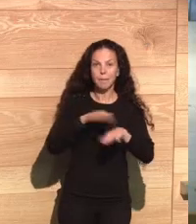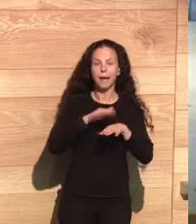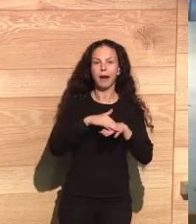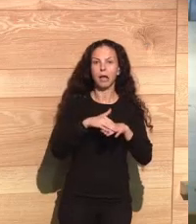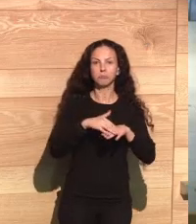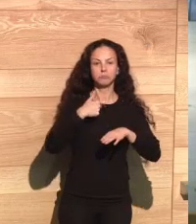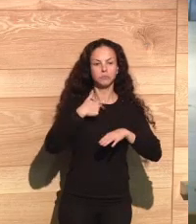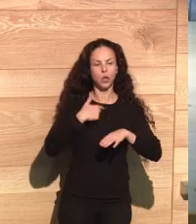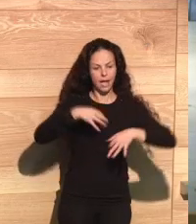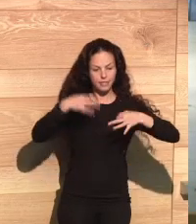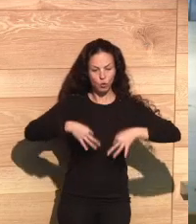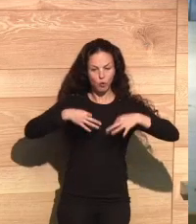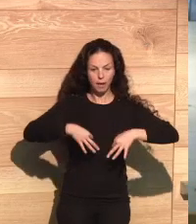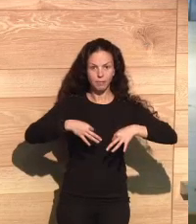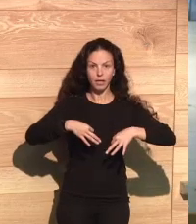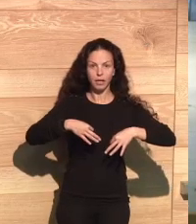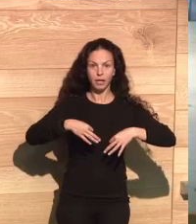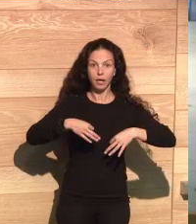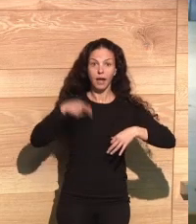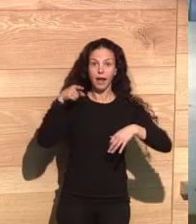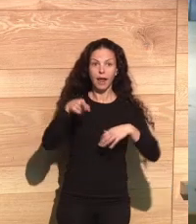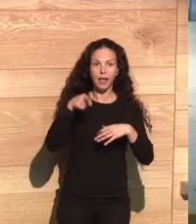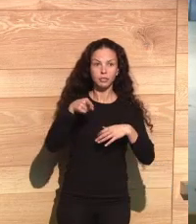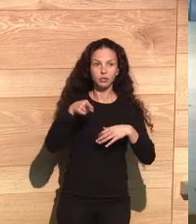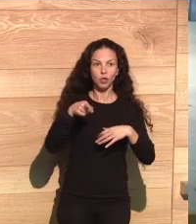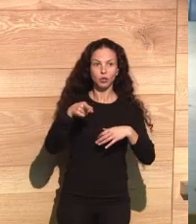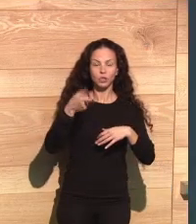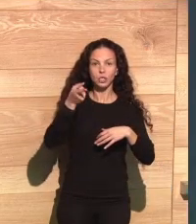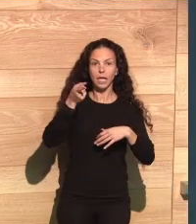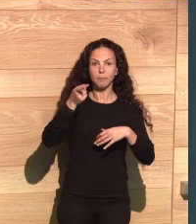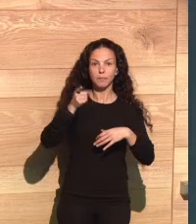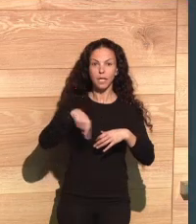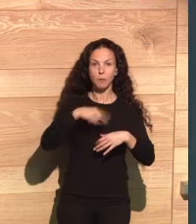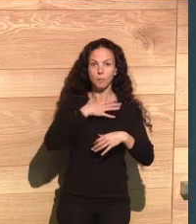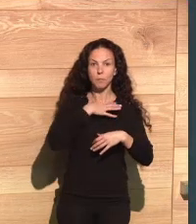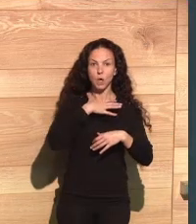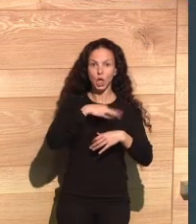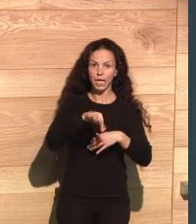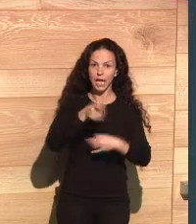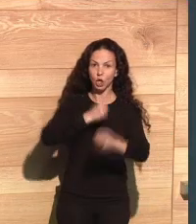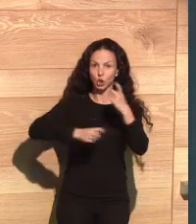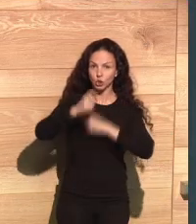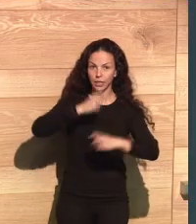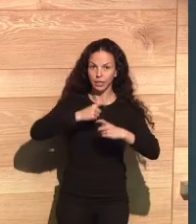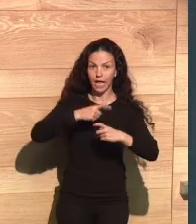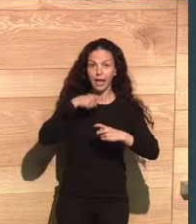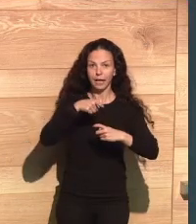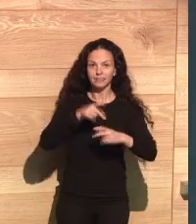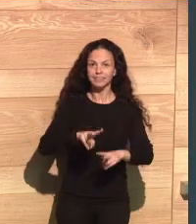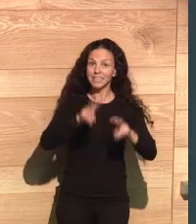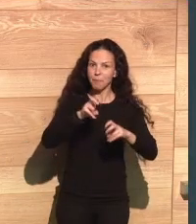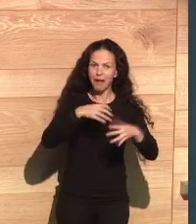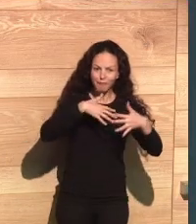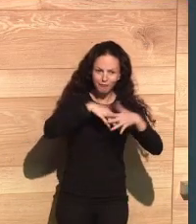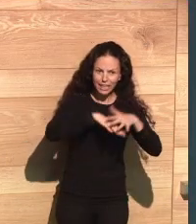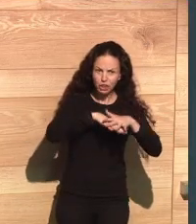So this is a way to help yourself get out of the kind of filter bubble. And I think this is a strategy that a lot of people have been using and recommending as